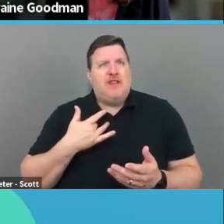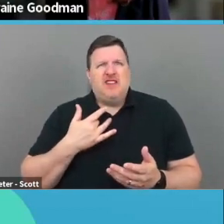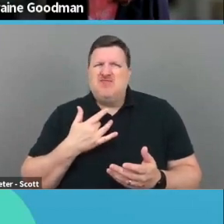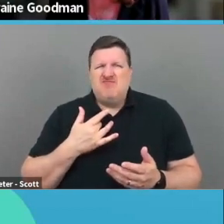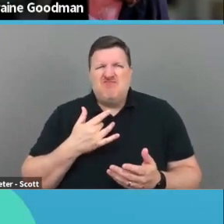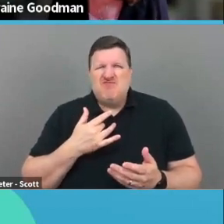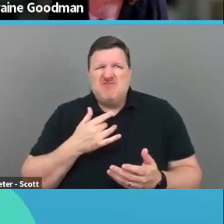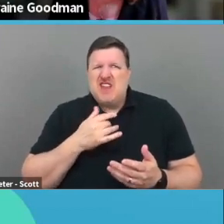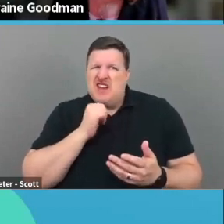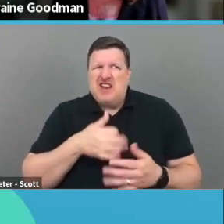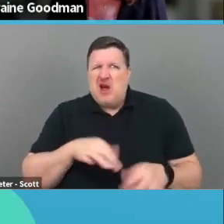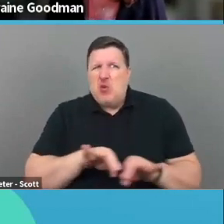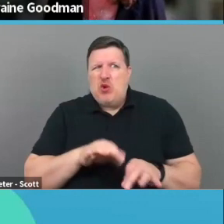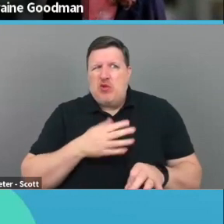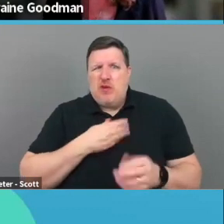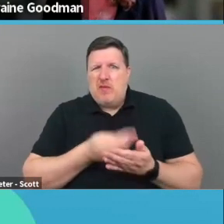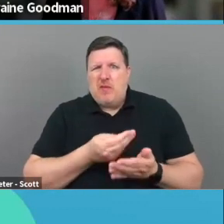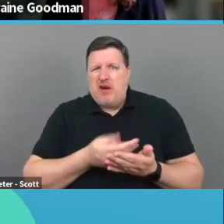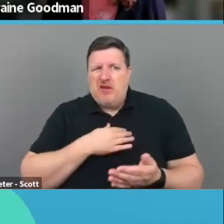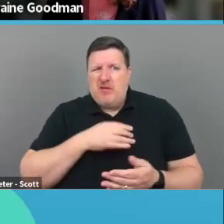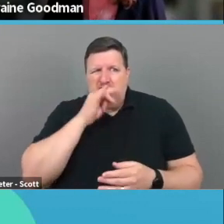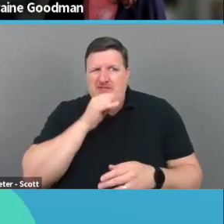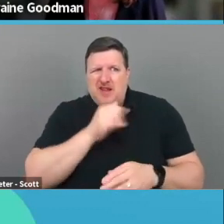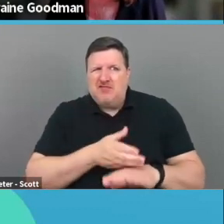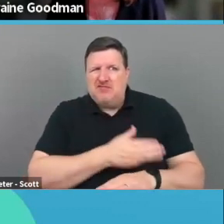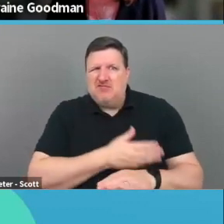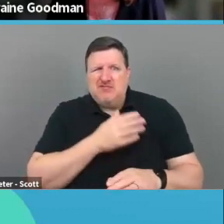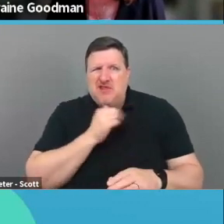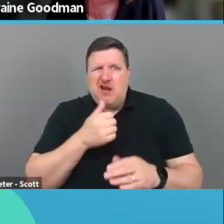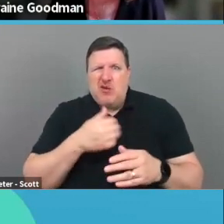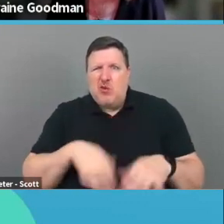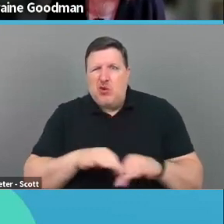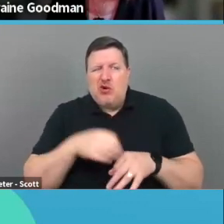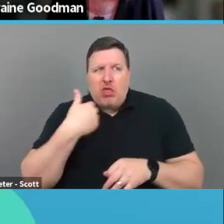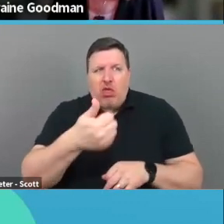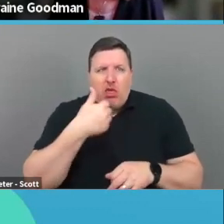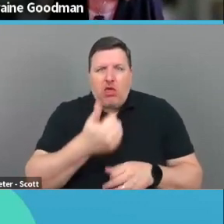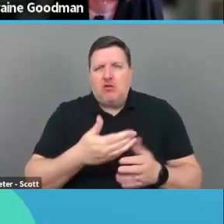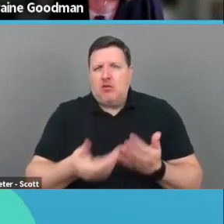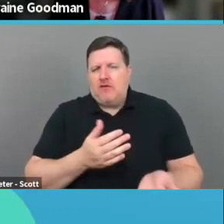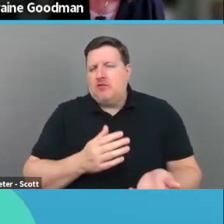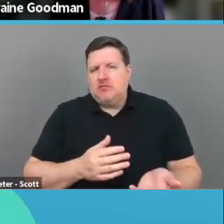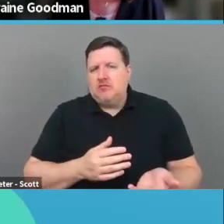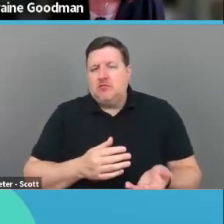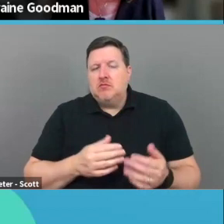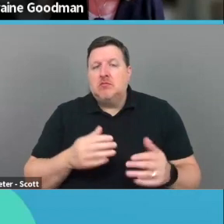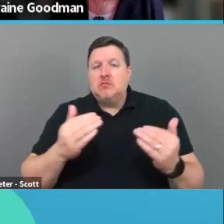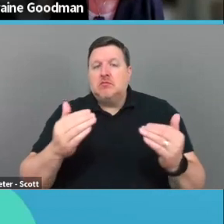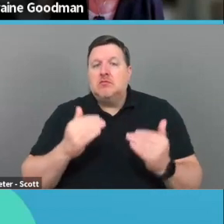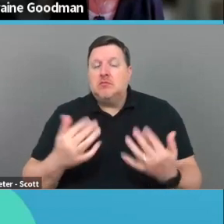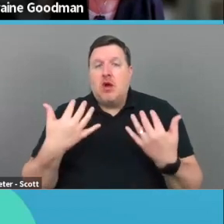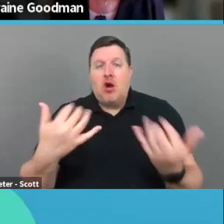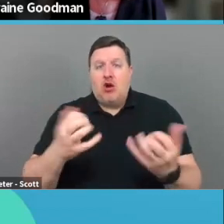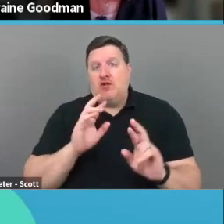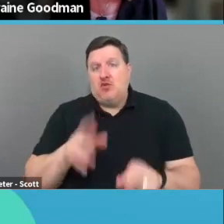money for their investment? That it's, it's not worth the, the money and the travel time. Um, reaction, right?